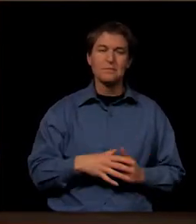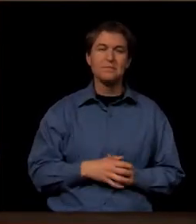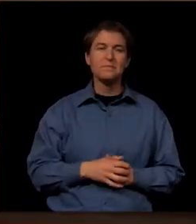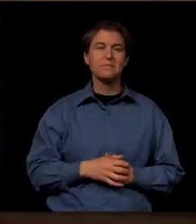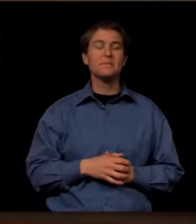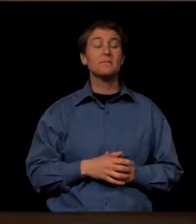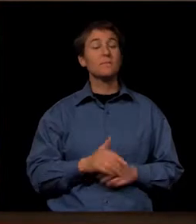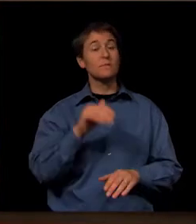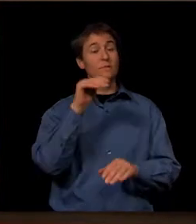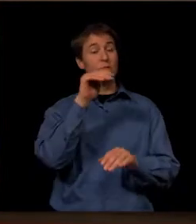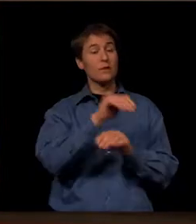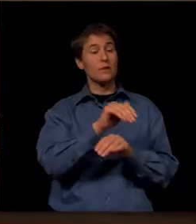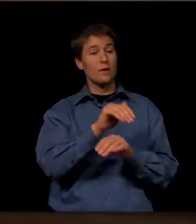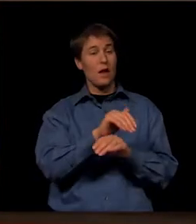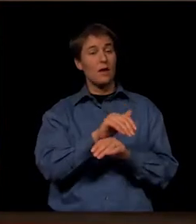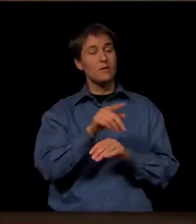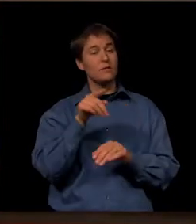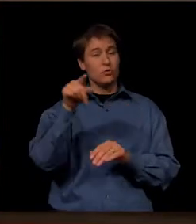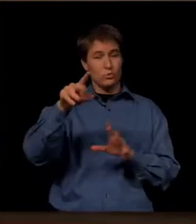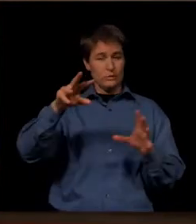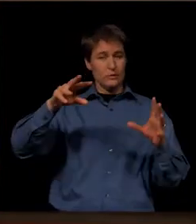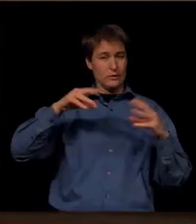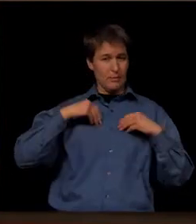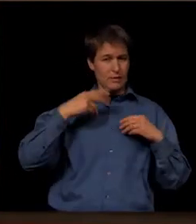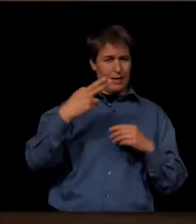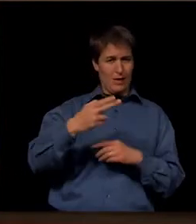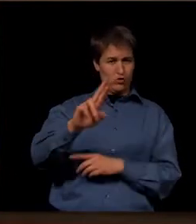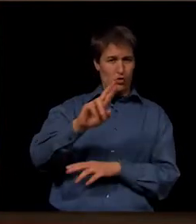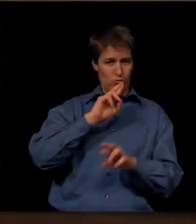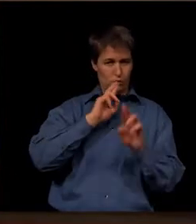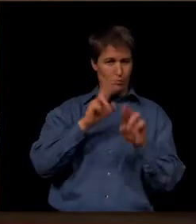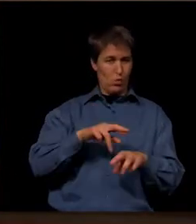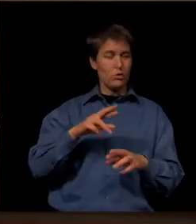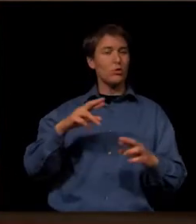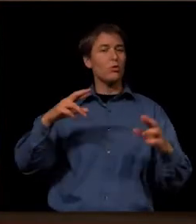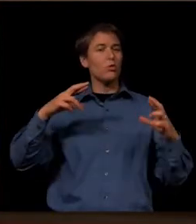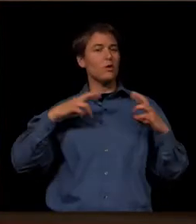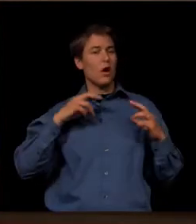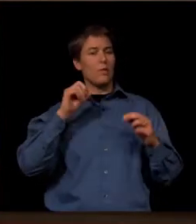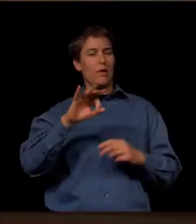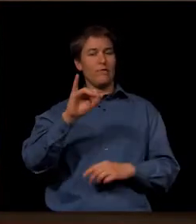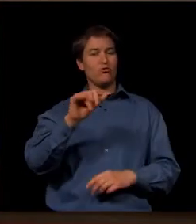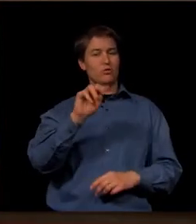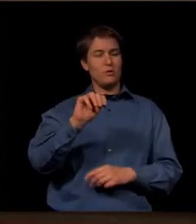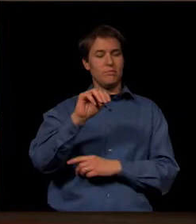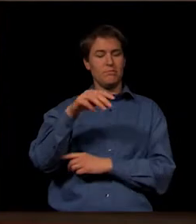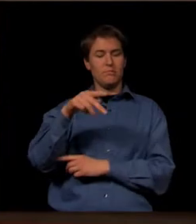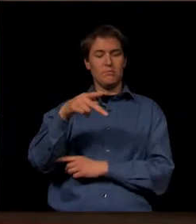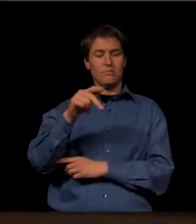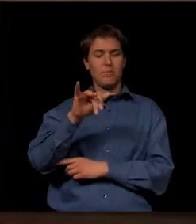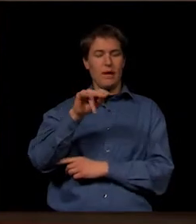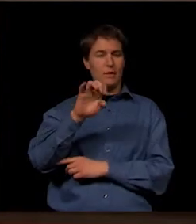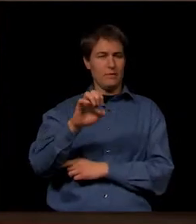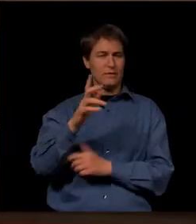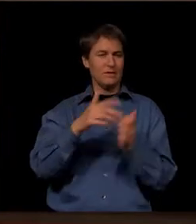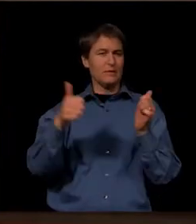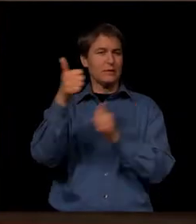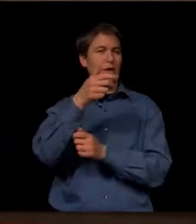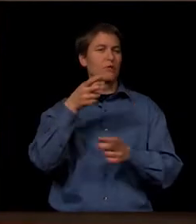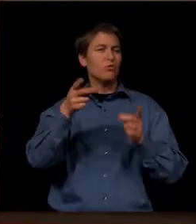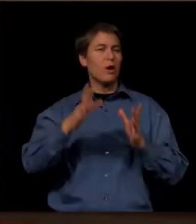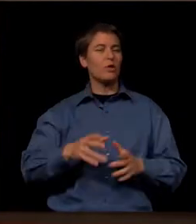Tonight, you accepted in the HR report the retirement of Jim Payne as executive director of HR. And